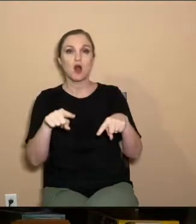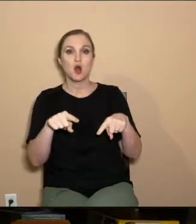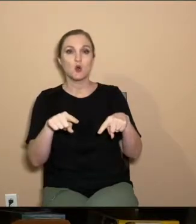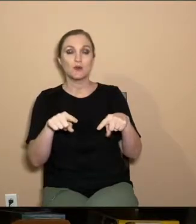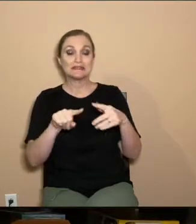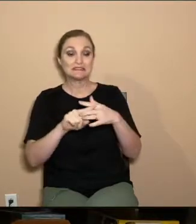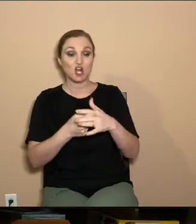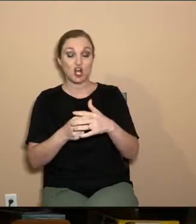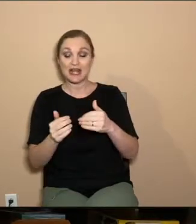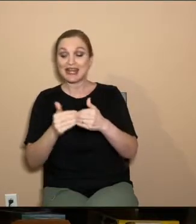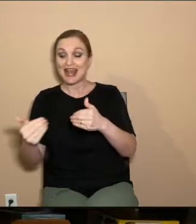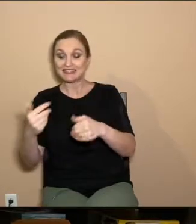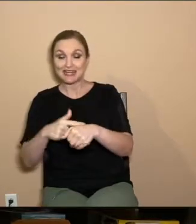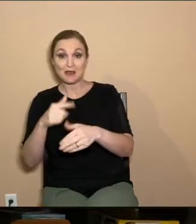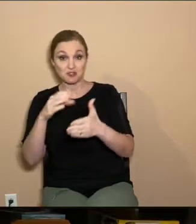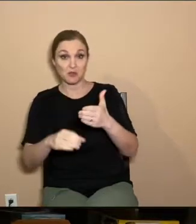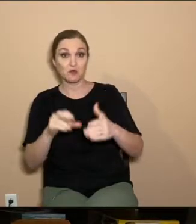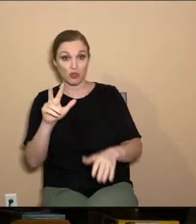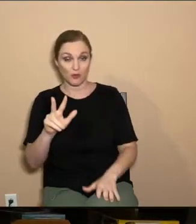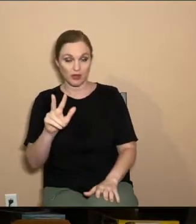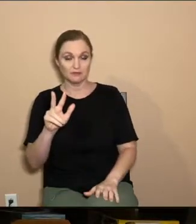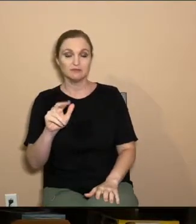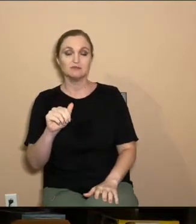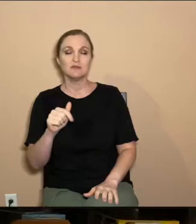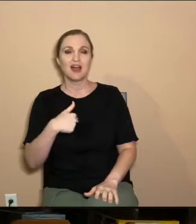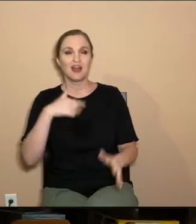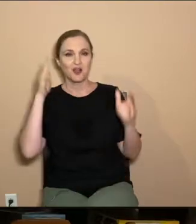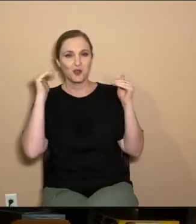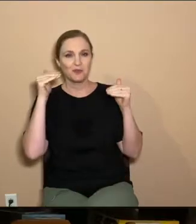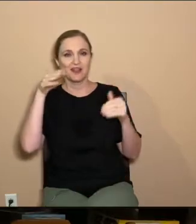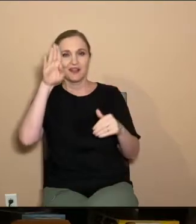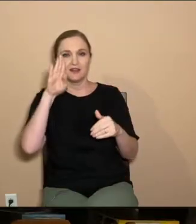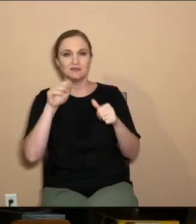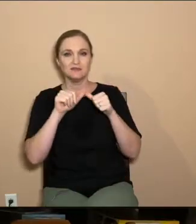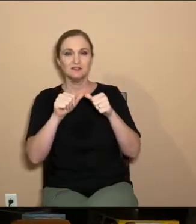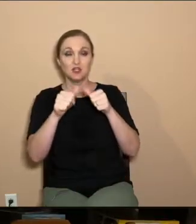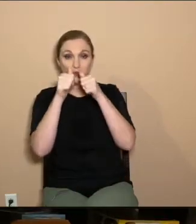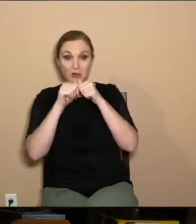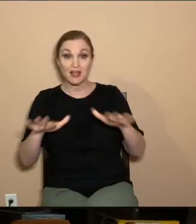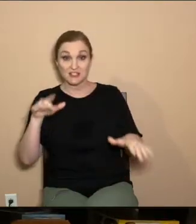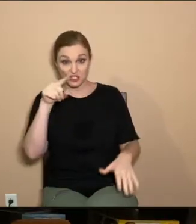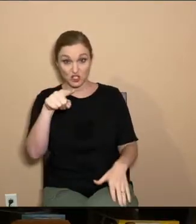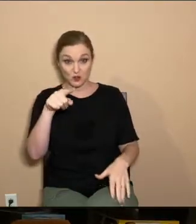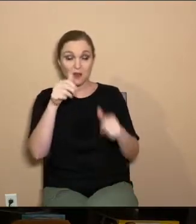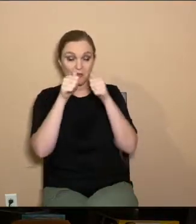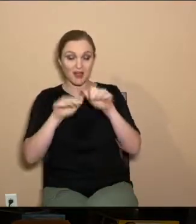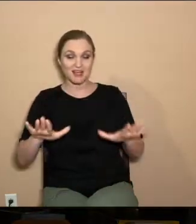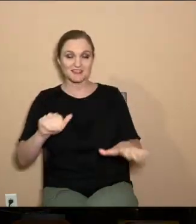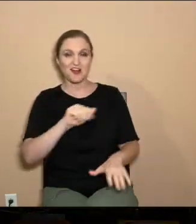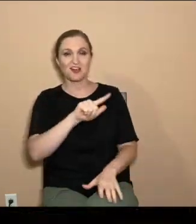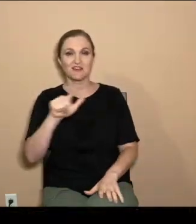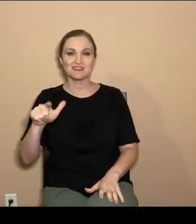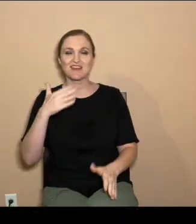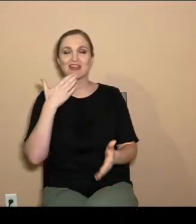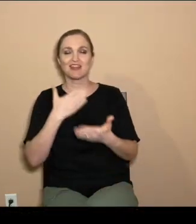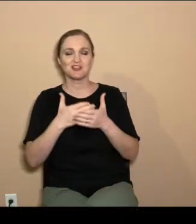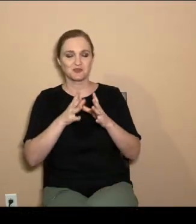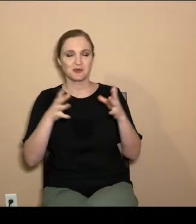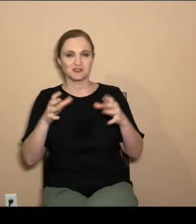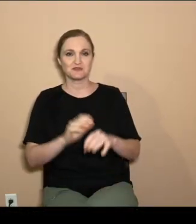in the next lesson into chapter three. Uh, I hope that God will continue to bless you and bless us all. Thank you all very much.